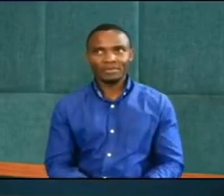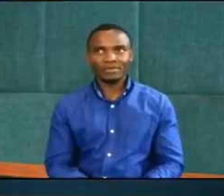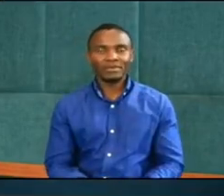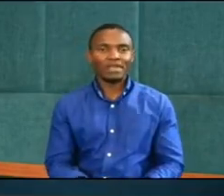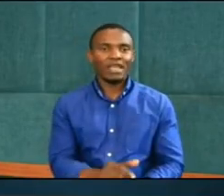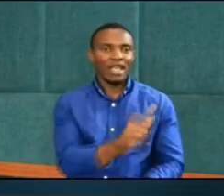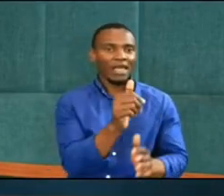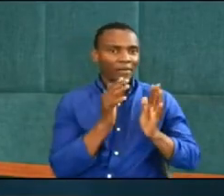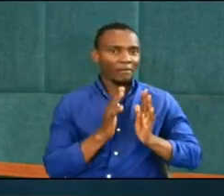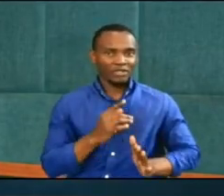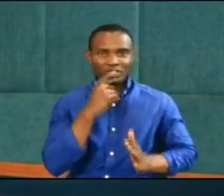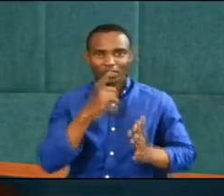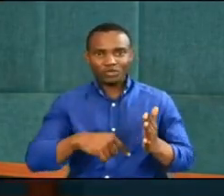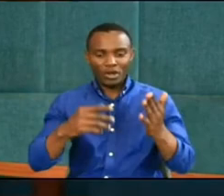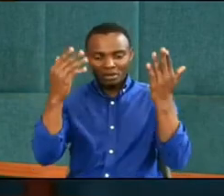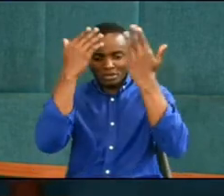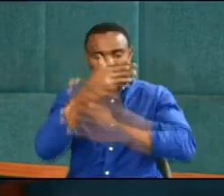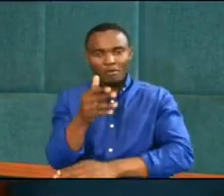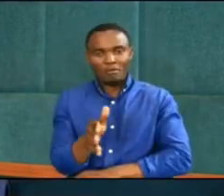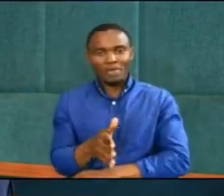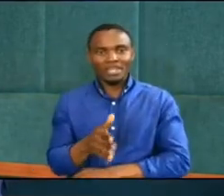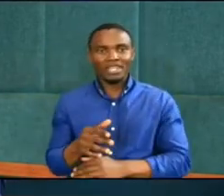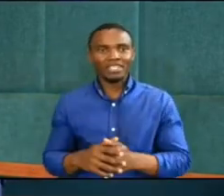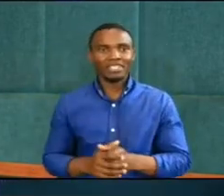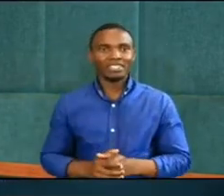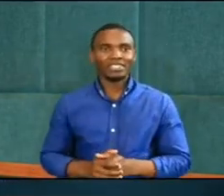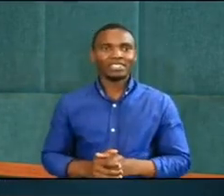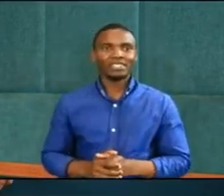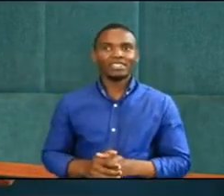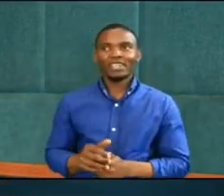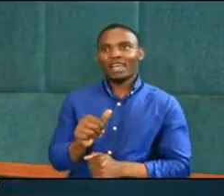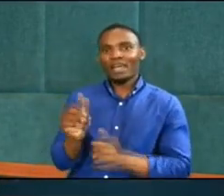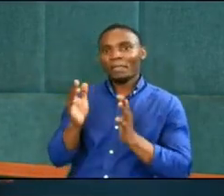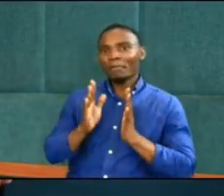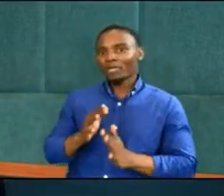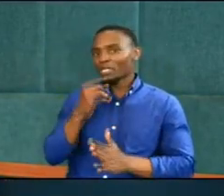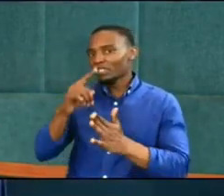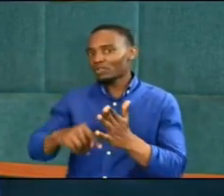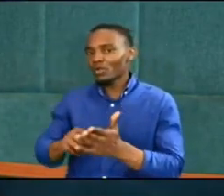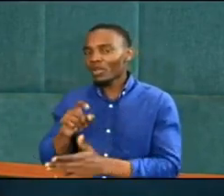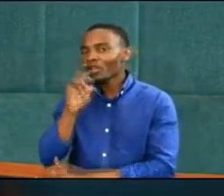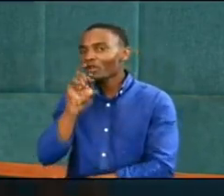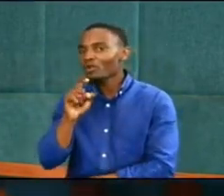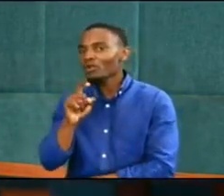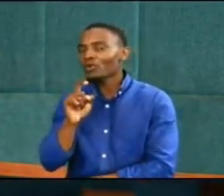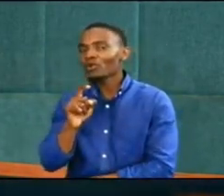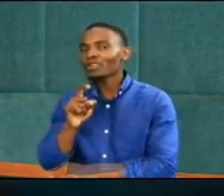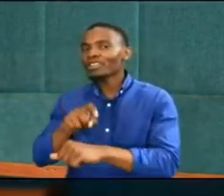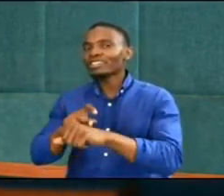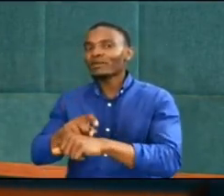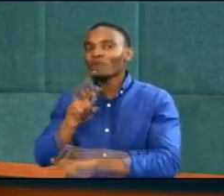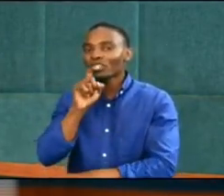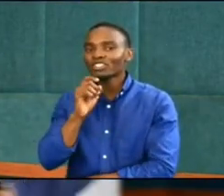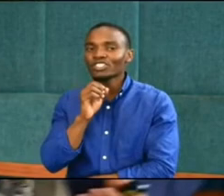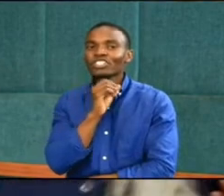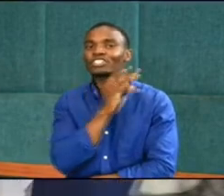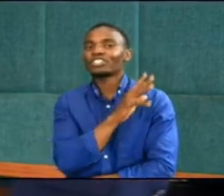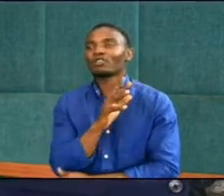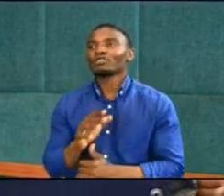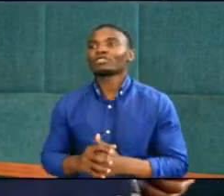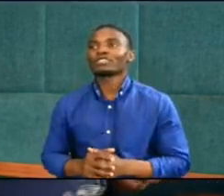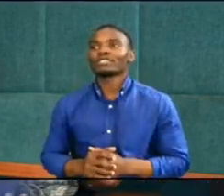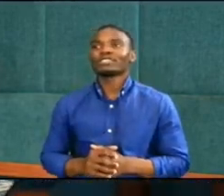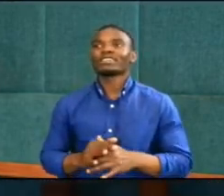Somebody says midnight. Anybody else? Crowing of the rooster? Crowing of the rooster. Well,